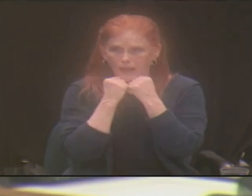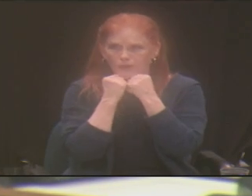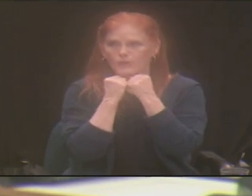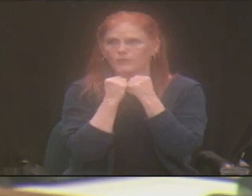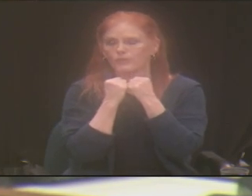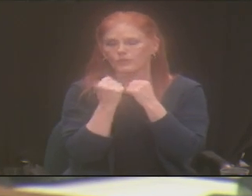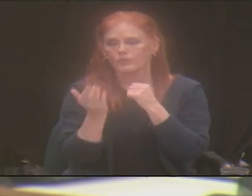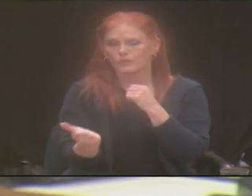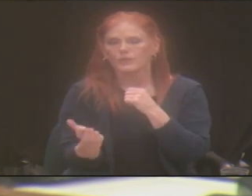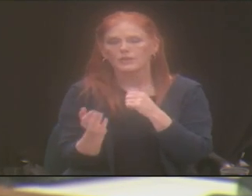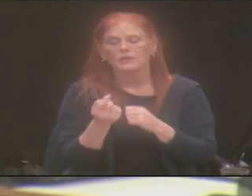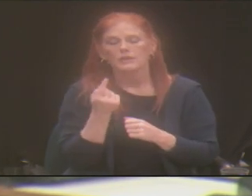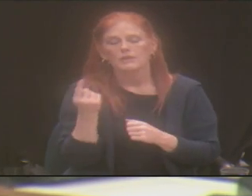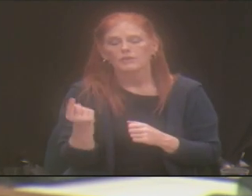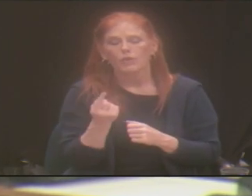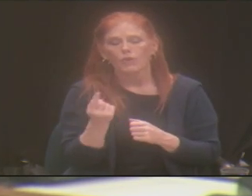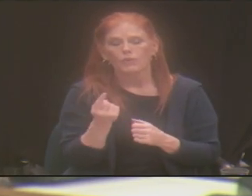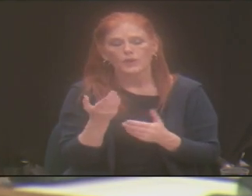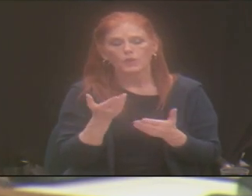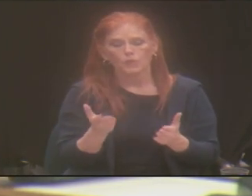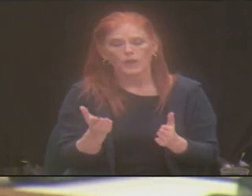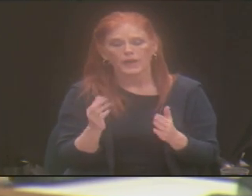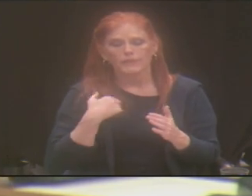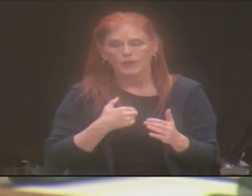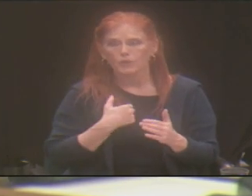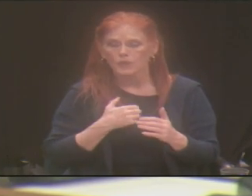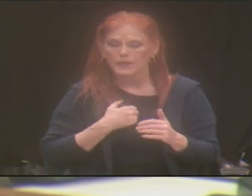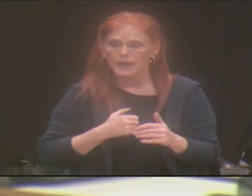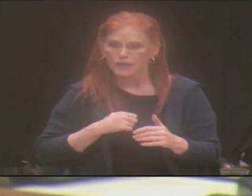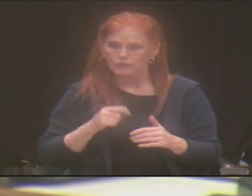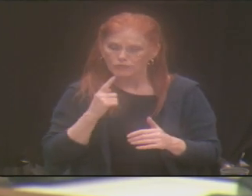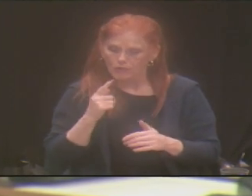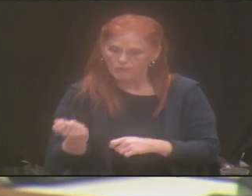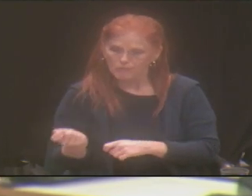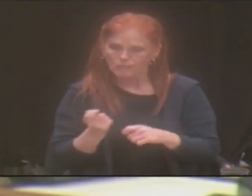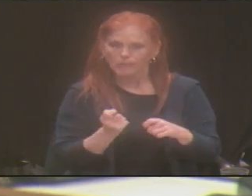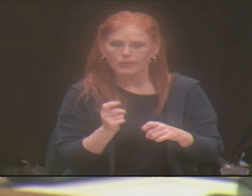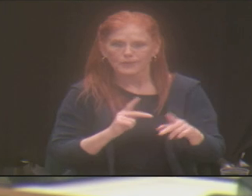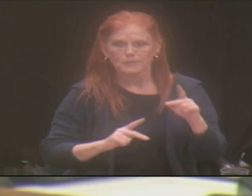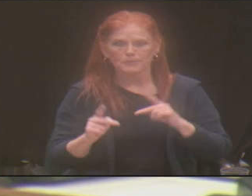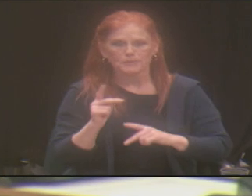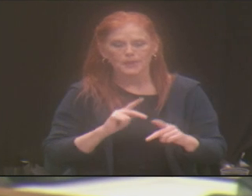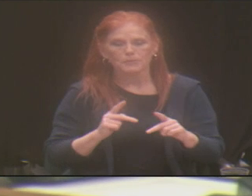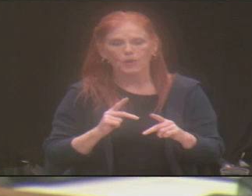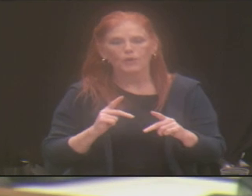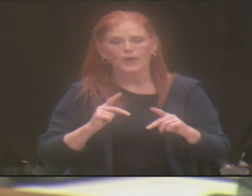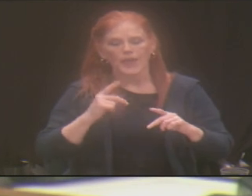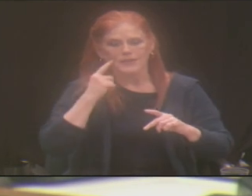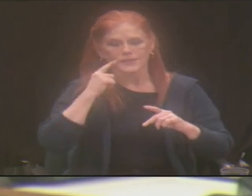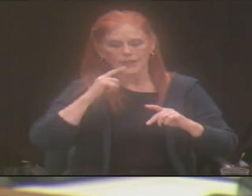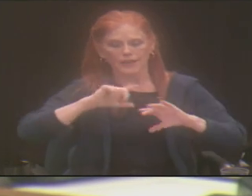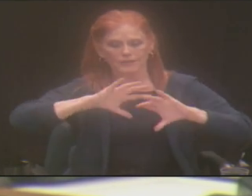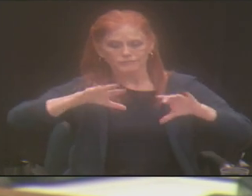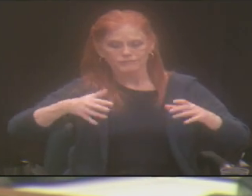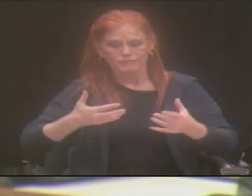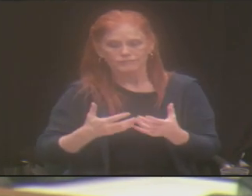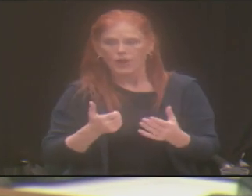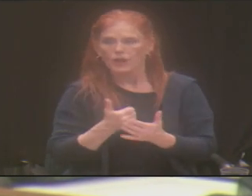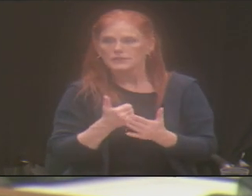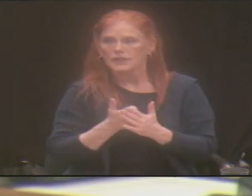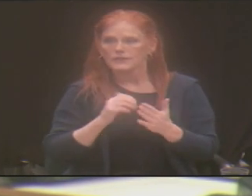fought against is if we look as a community as building as many partnerships